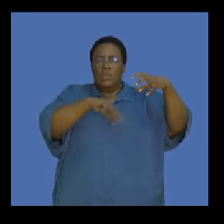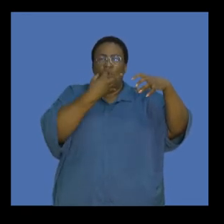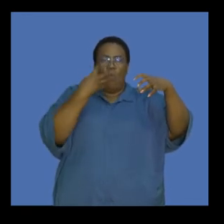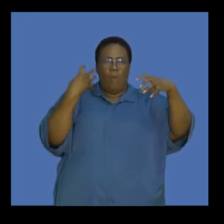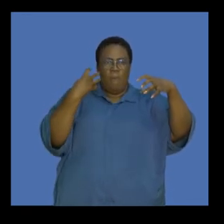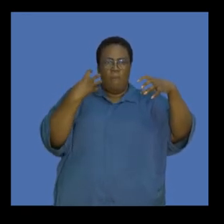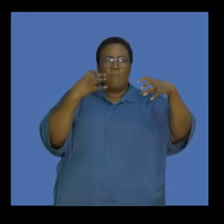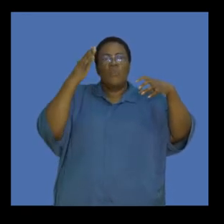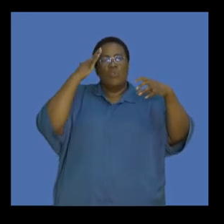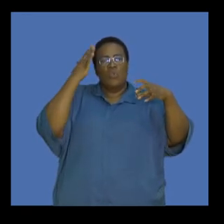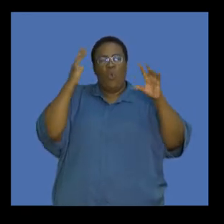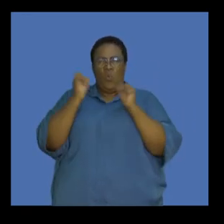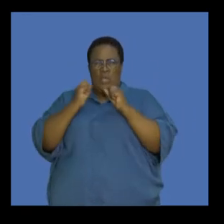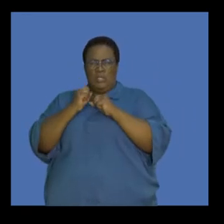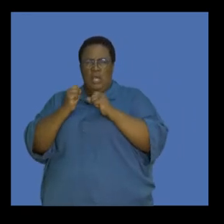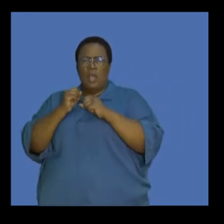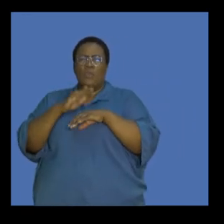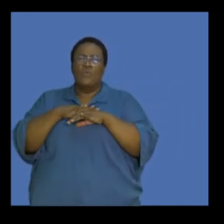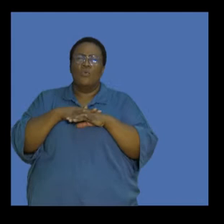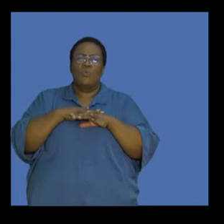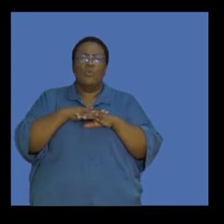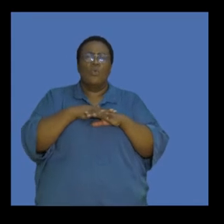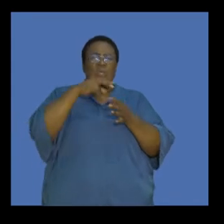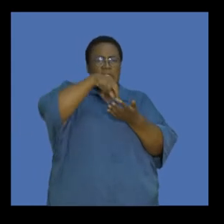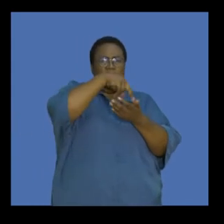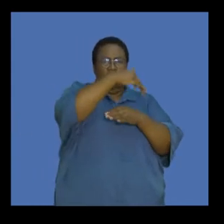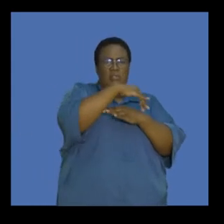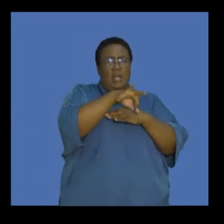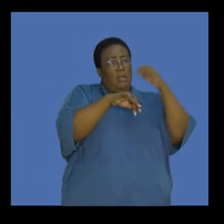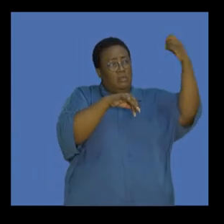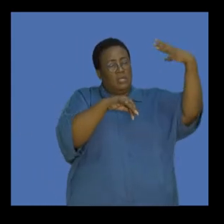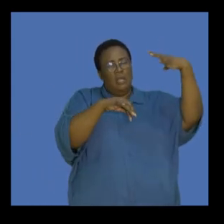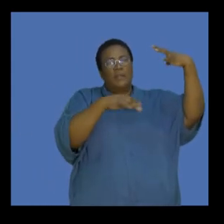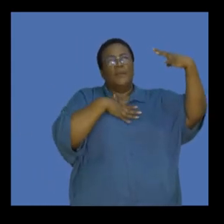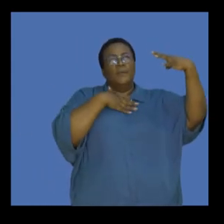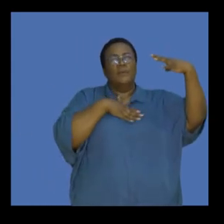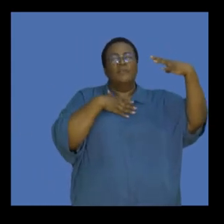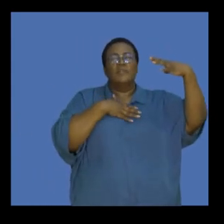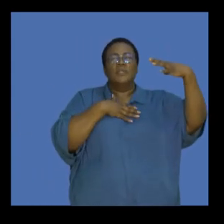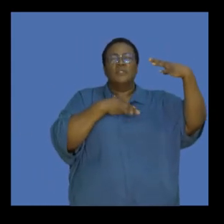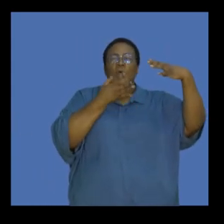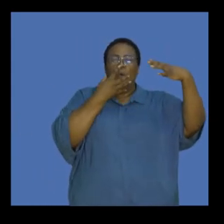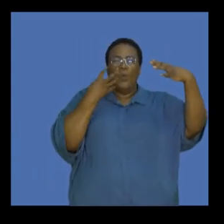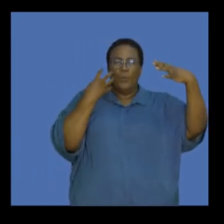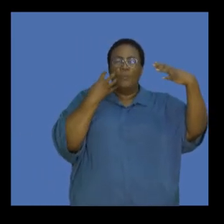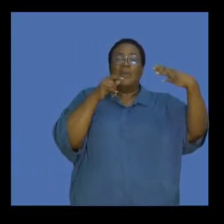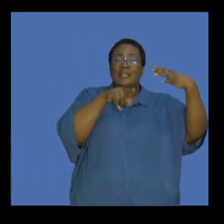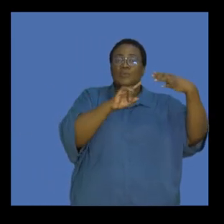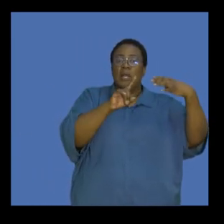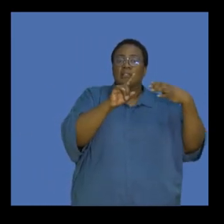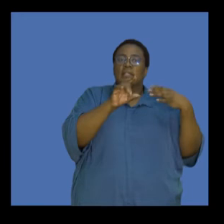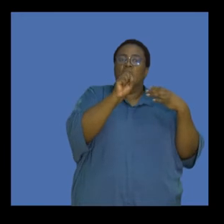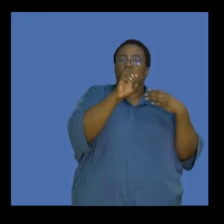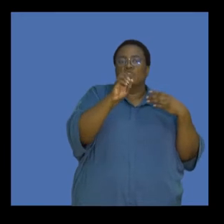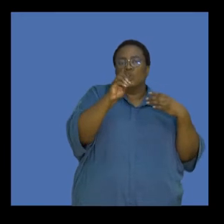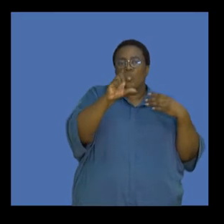warm winter day, you feel your body warming up. And that's the radiation and that's the energy that you feel from the sun. So we